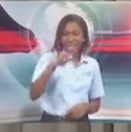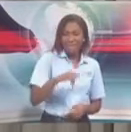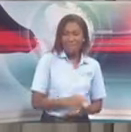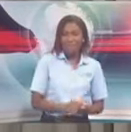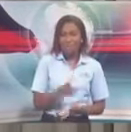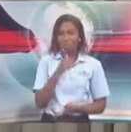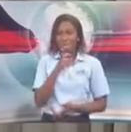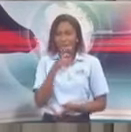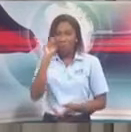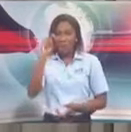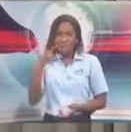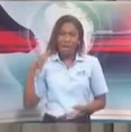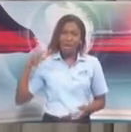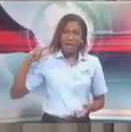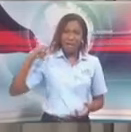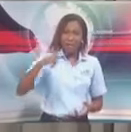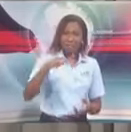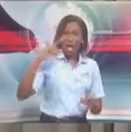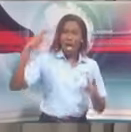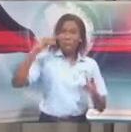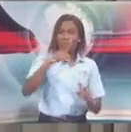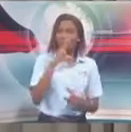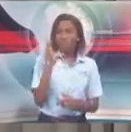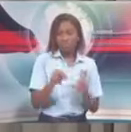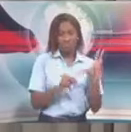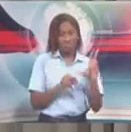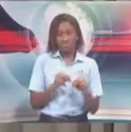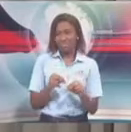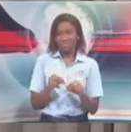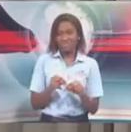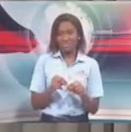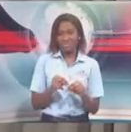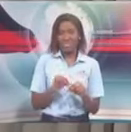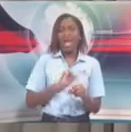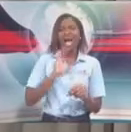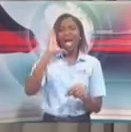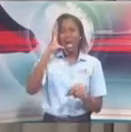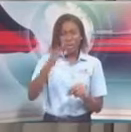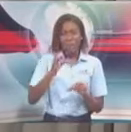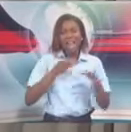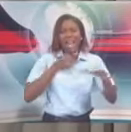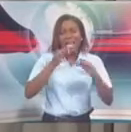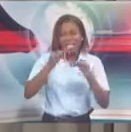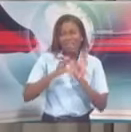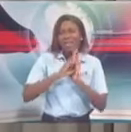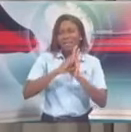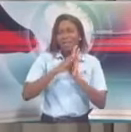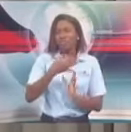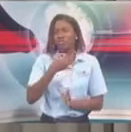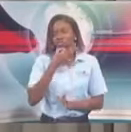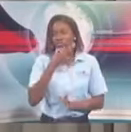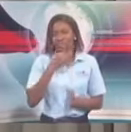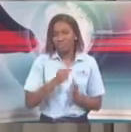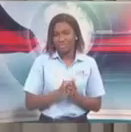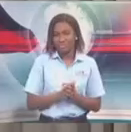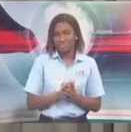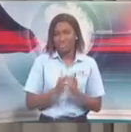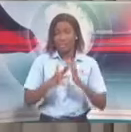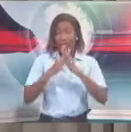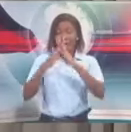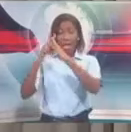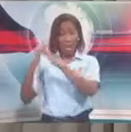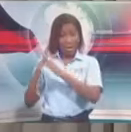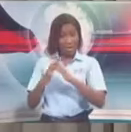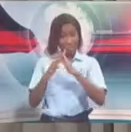especially when it's a foreign government making the request. And I will give you other examples. The United States, who we continue to have an extremely